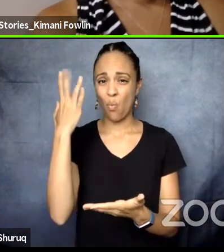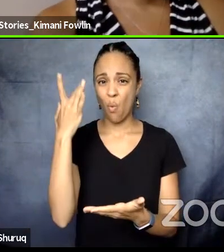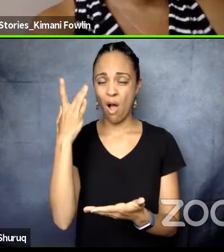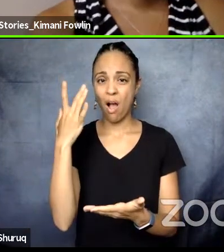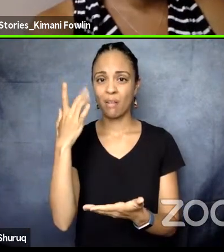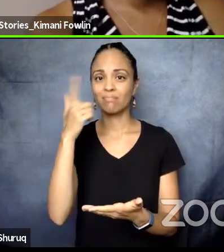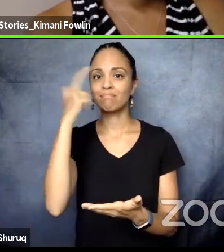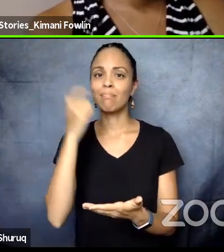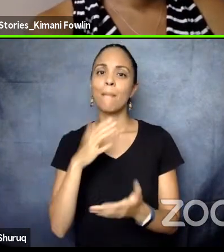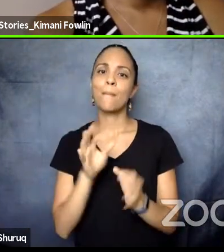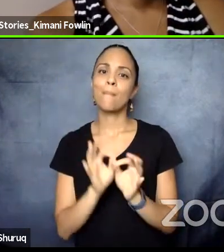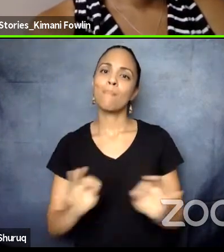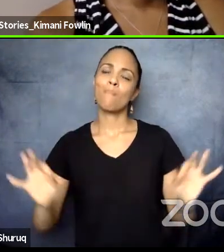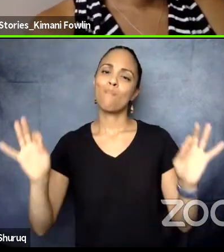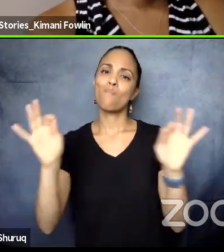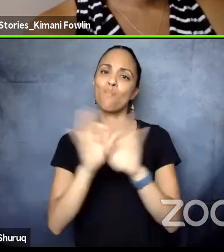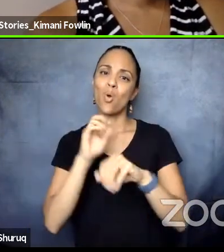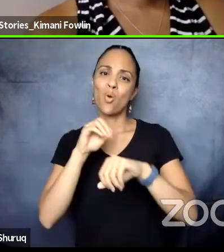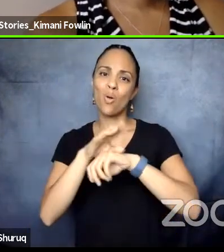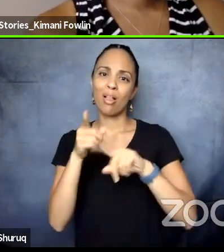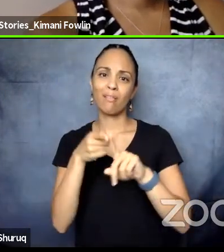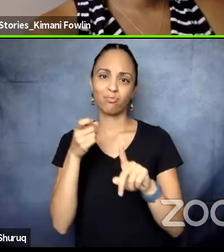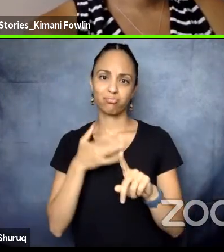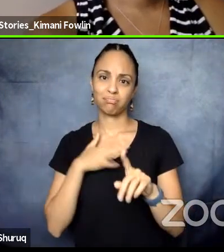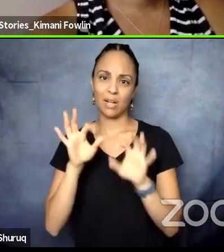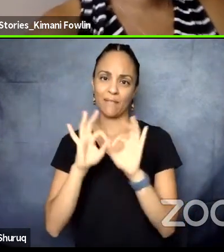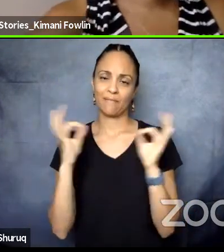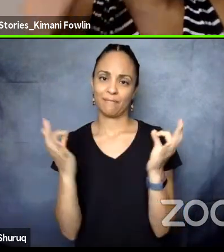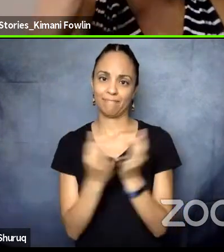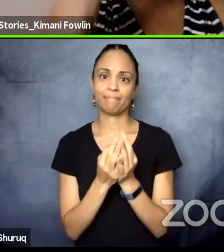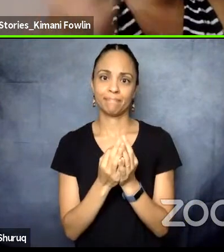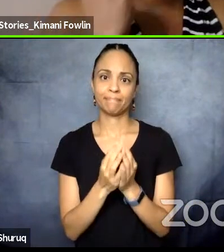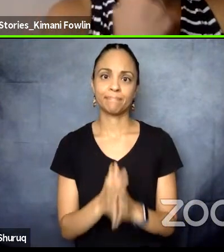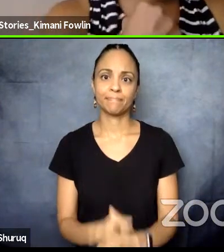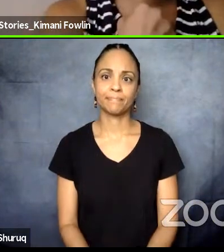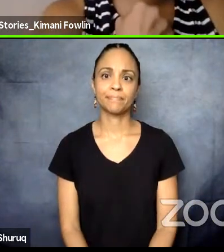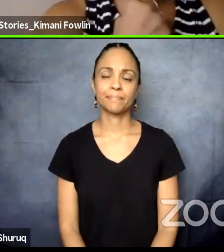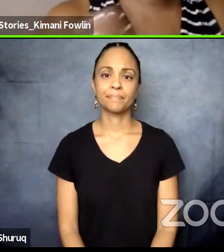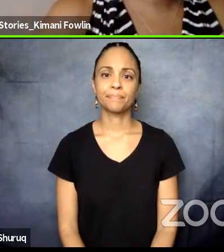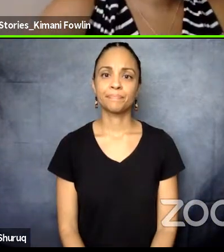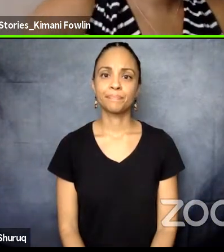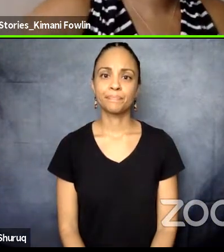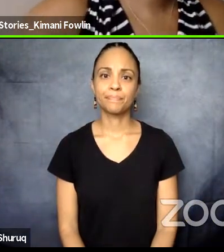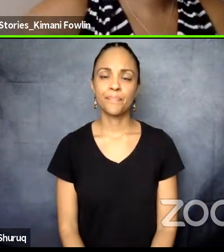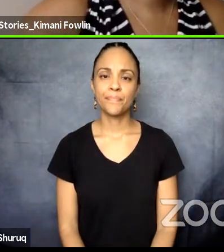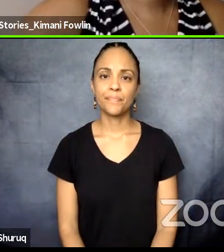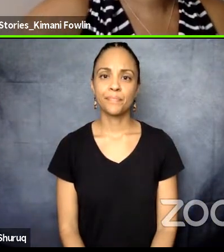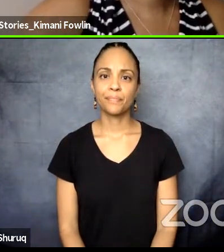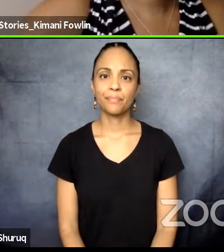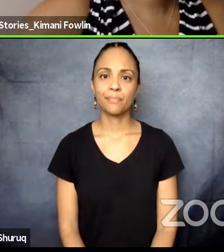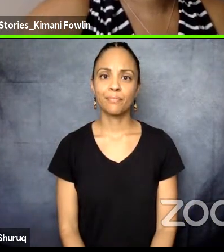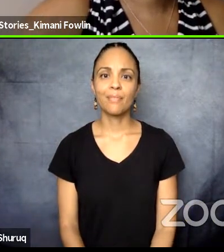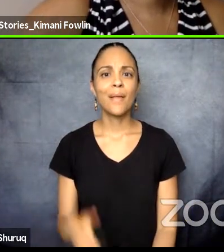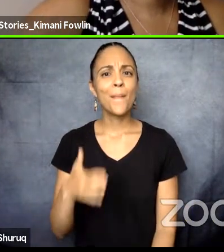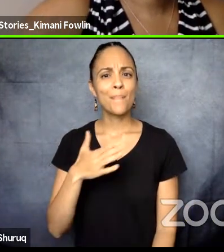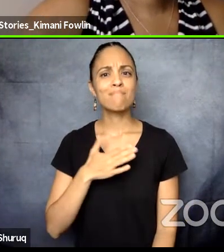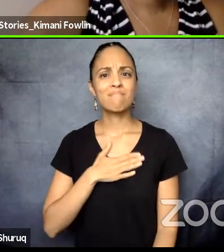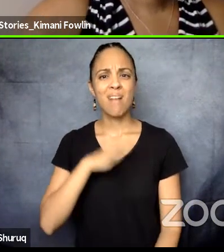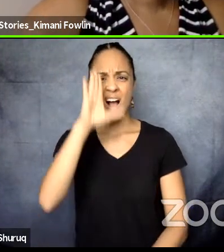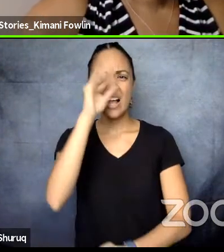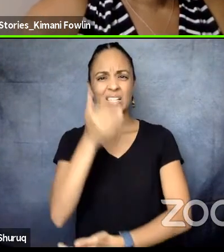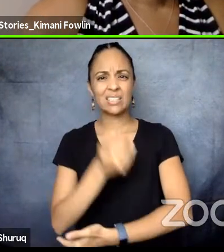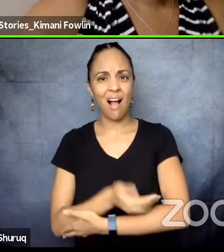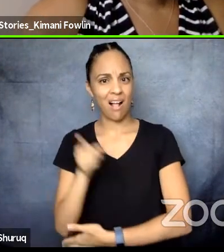My son Tamayo keeps me present with the fascination of a blossoming young visual artist.